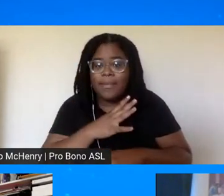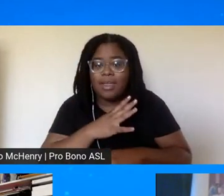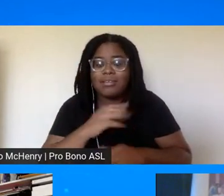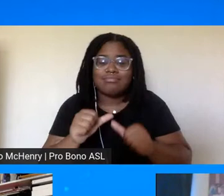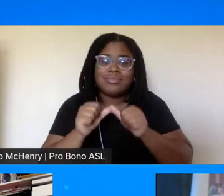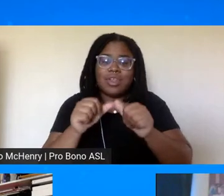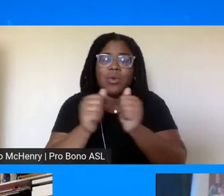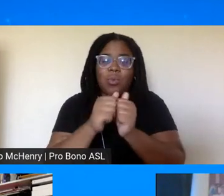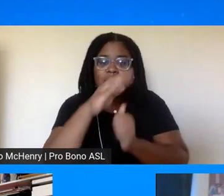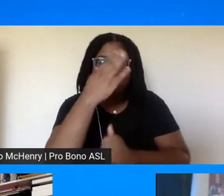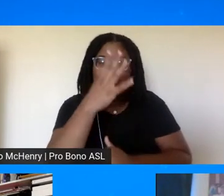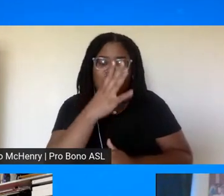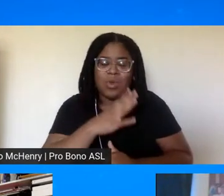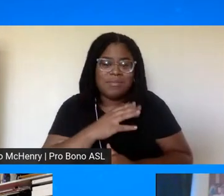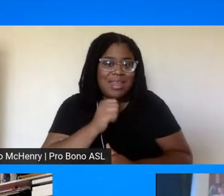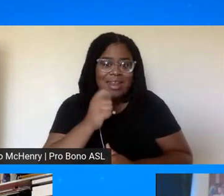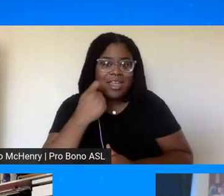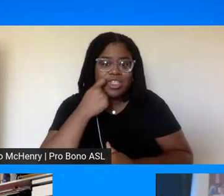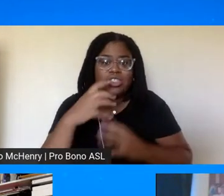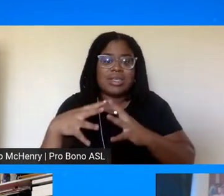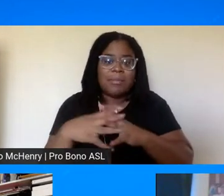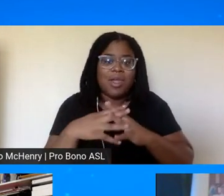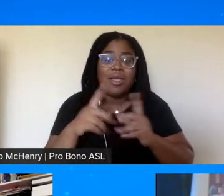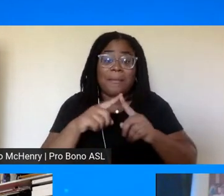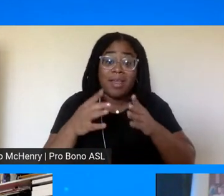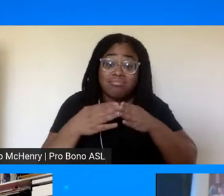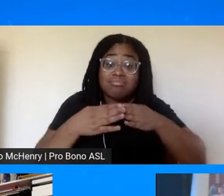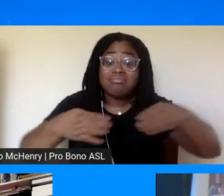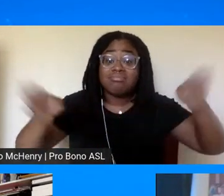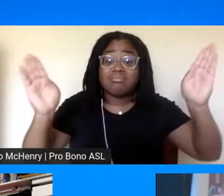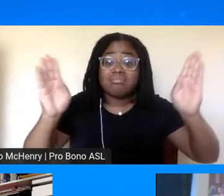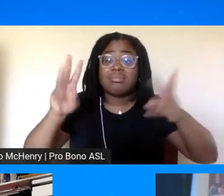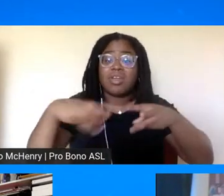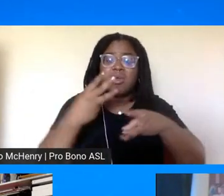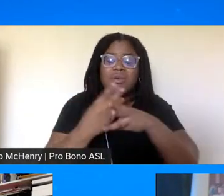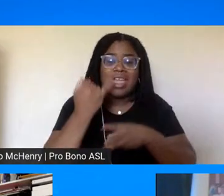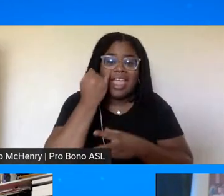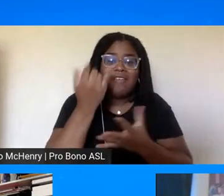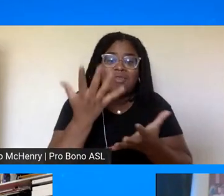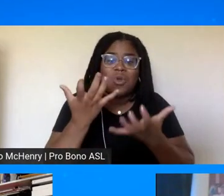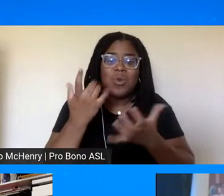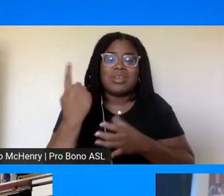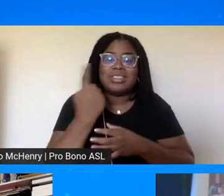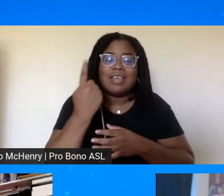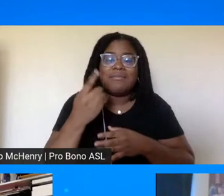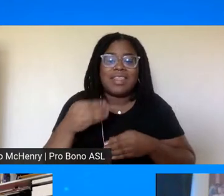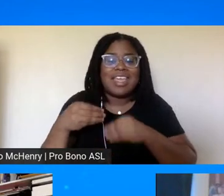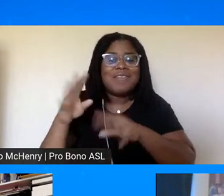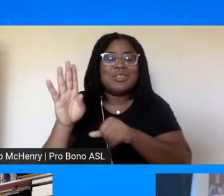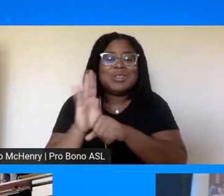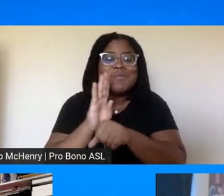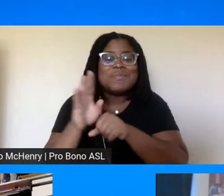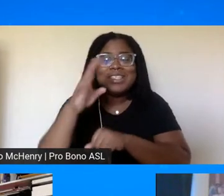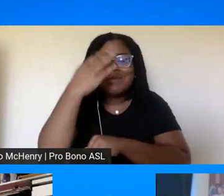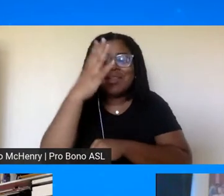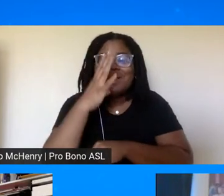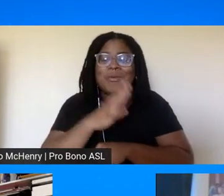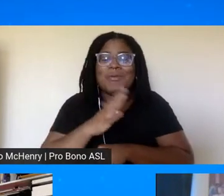the united states of america this is global and uh if you want something done give it to a busy black woman and it'll get done